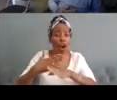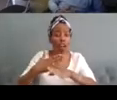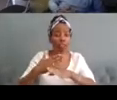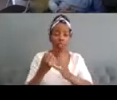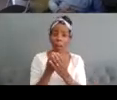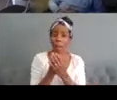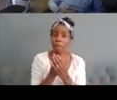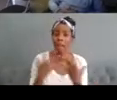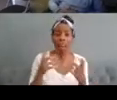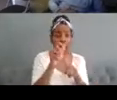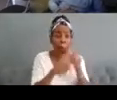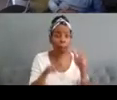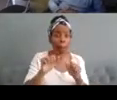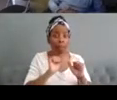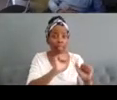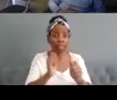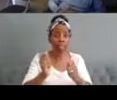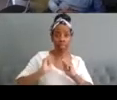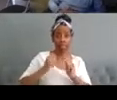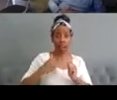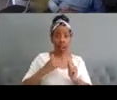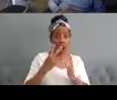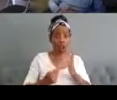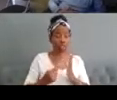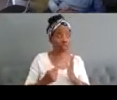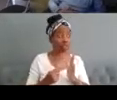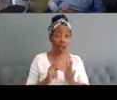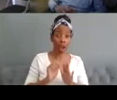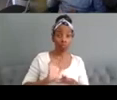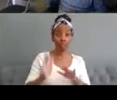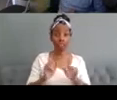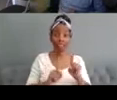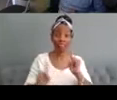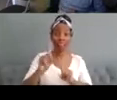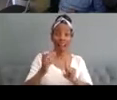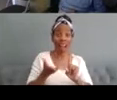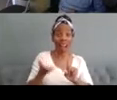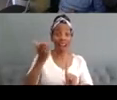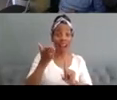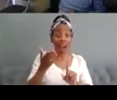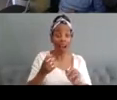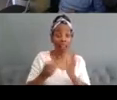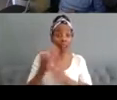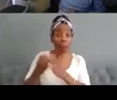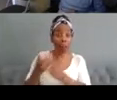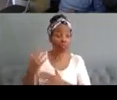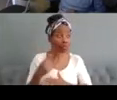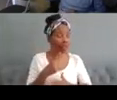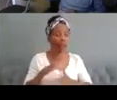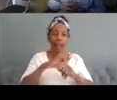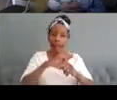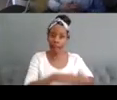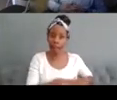the opportunity for professional development despite having a very rich and often well-honed practice